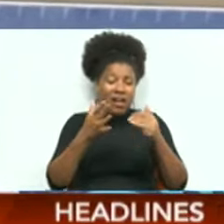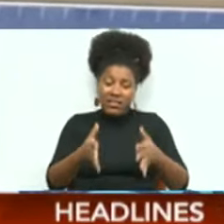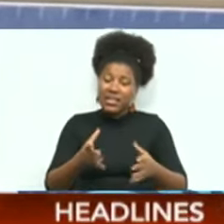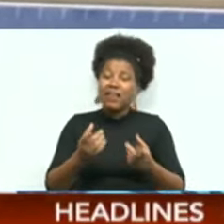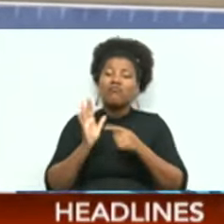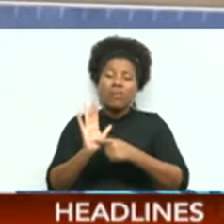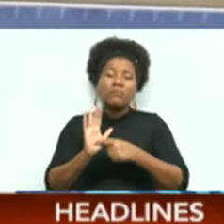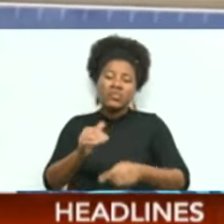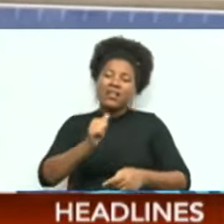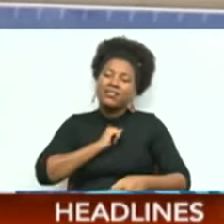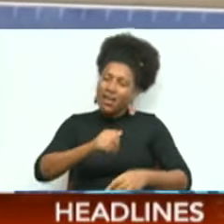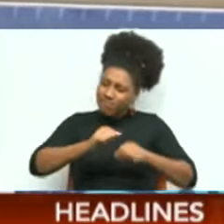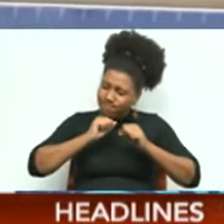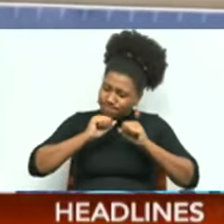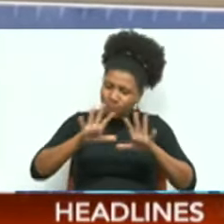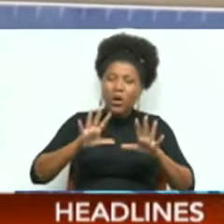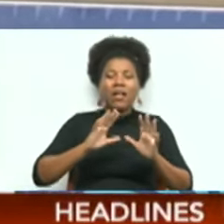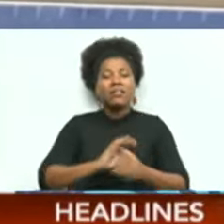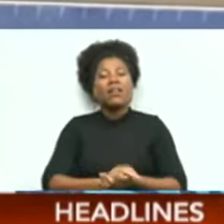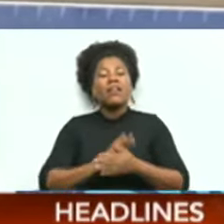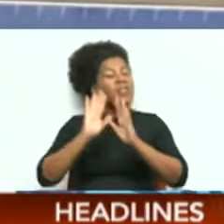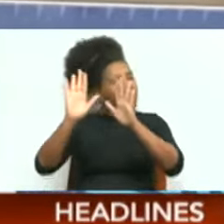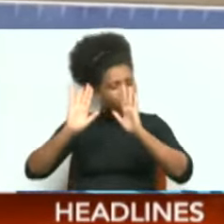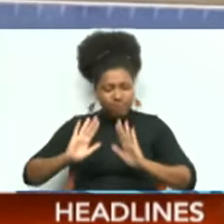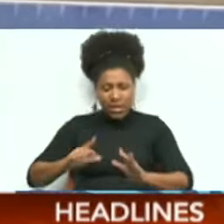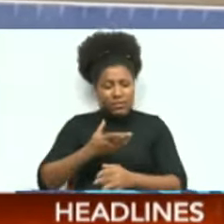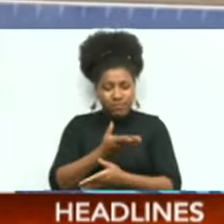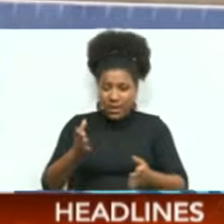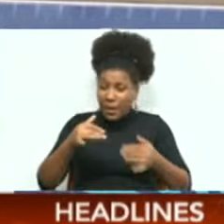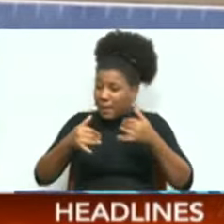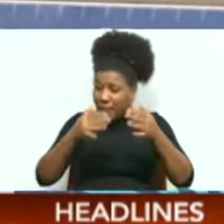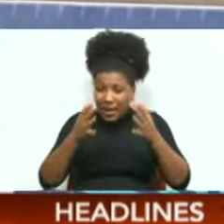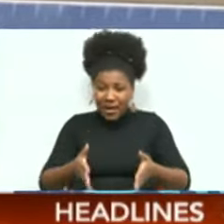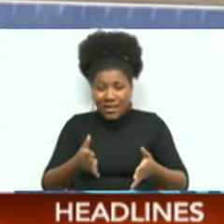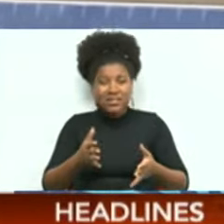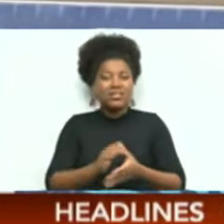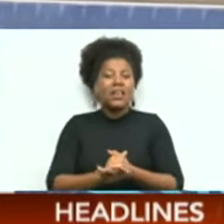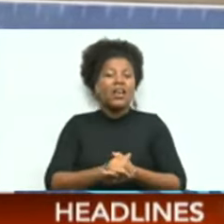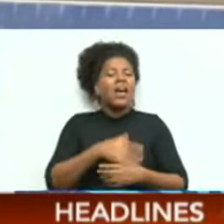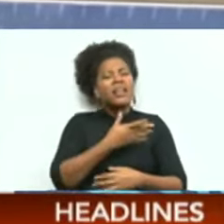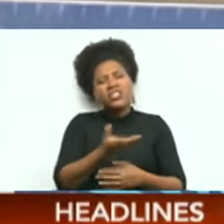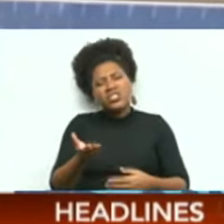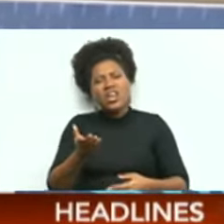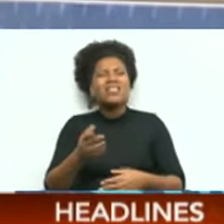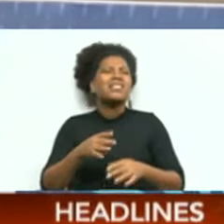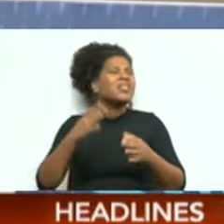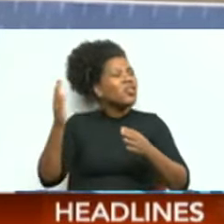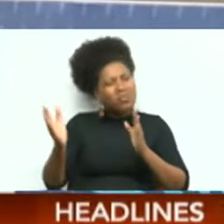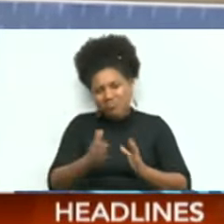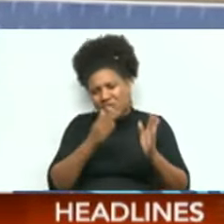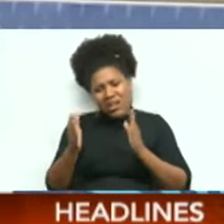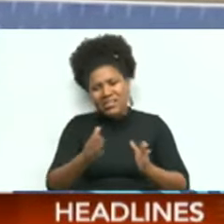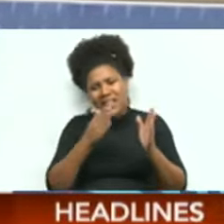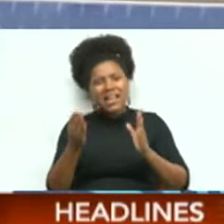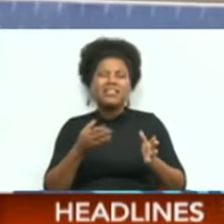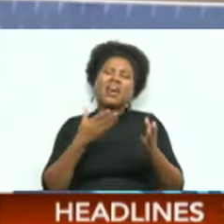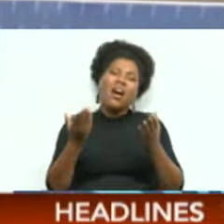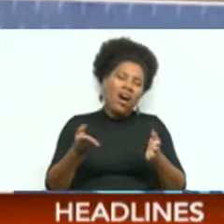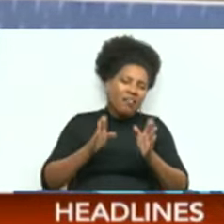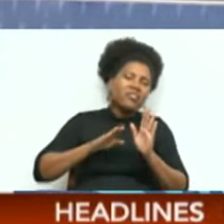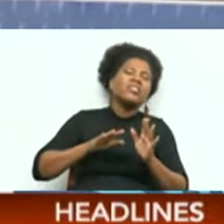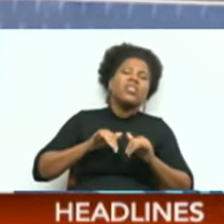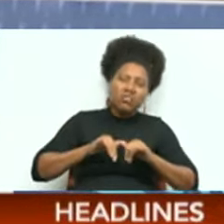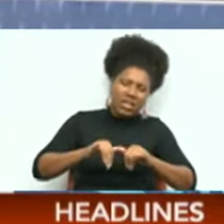again, you saw the kids, they were very good, you know, and it's just the process of continuous